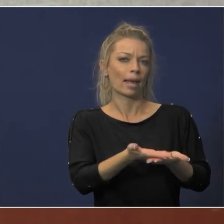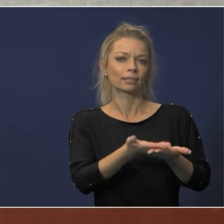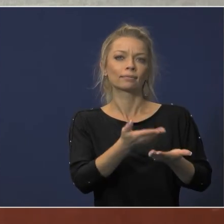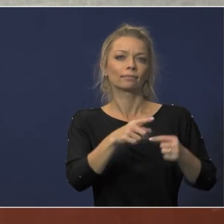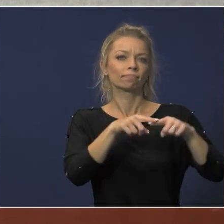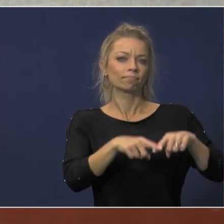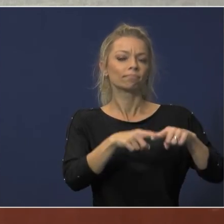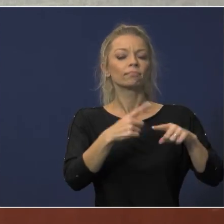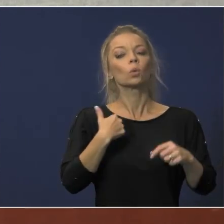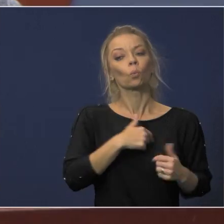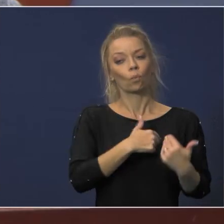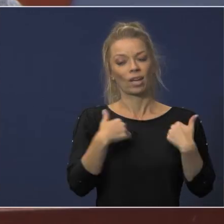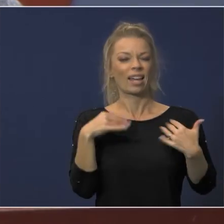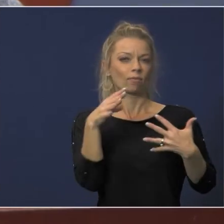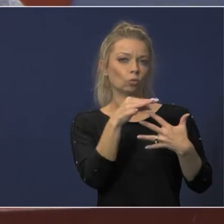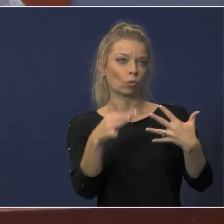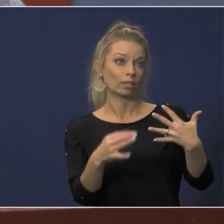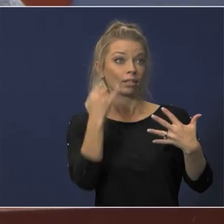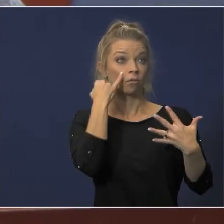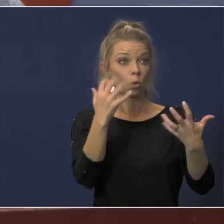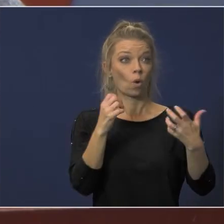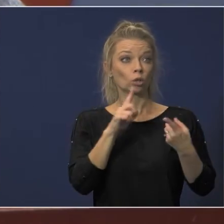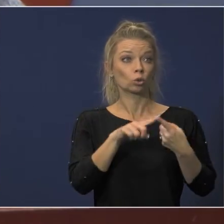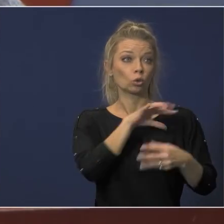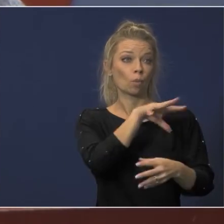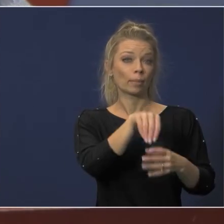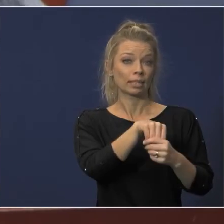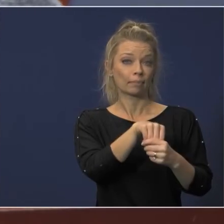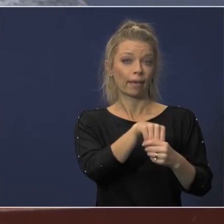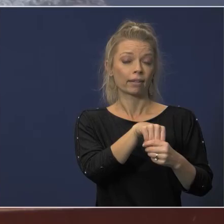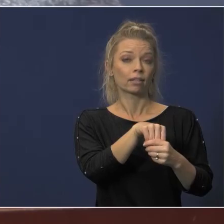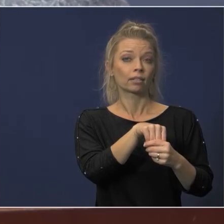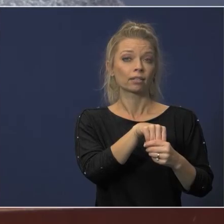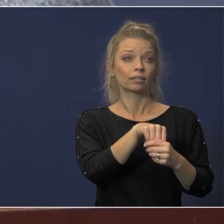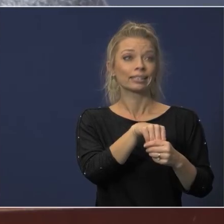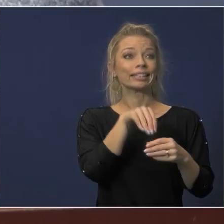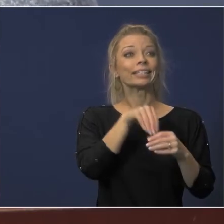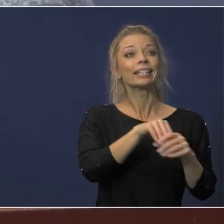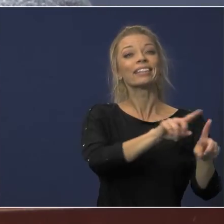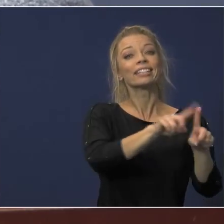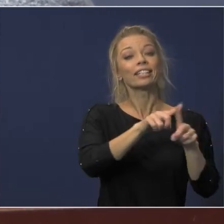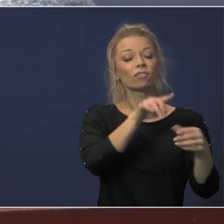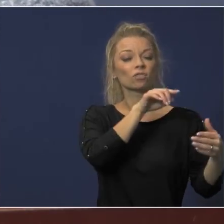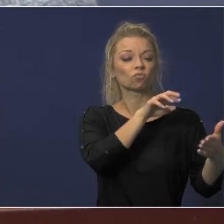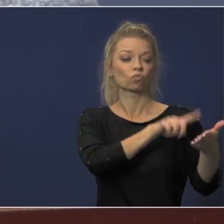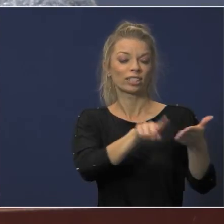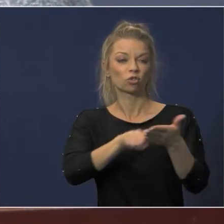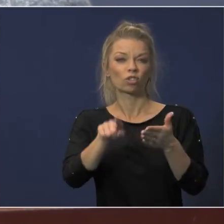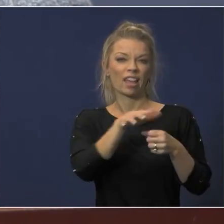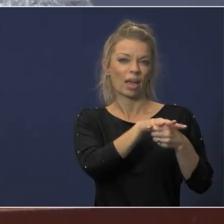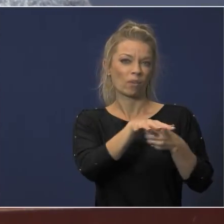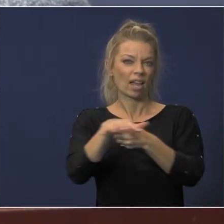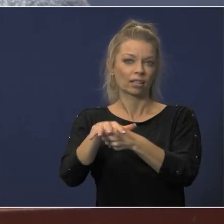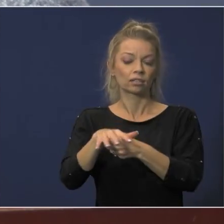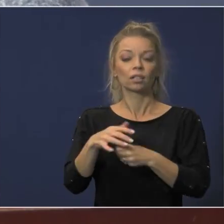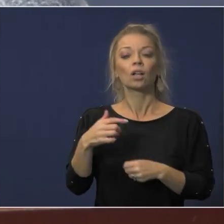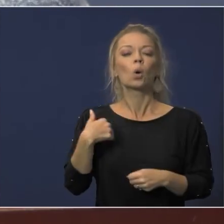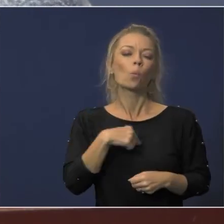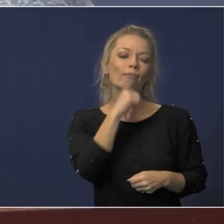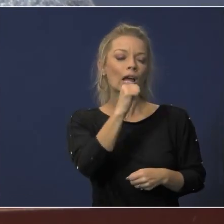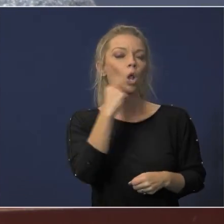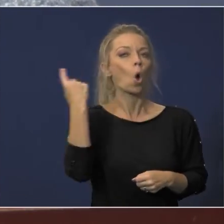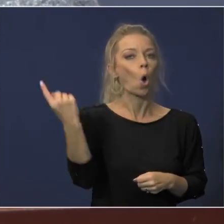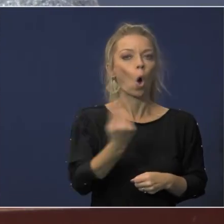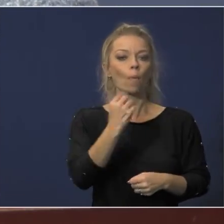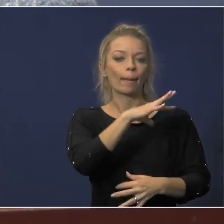we have choices where whether we want to participate in the different research areas that they're going to do so we haven't always participated in them